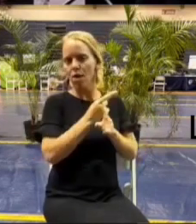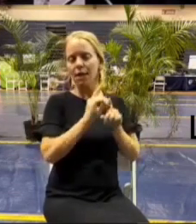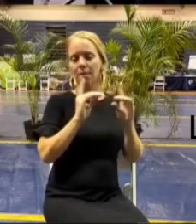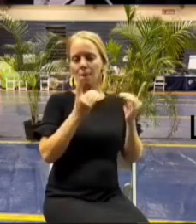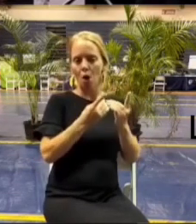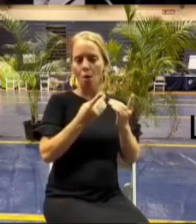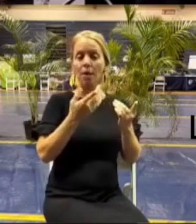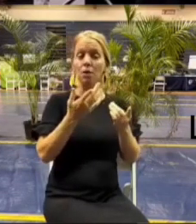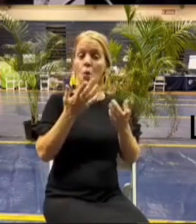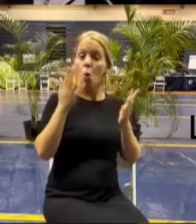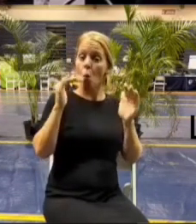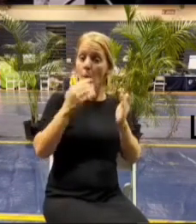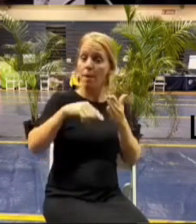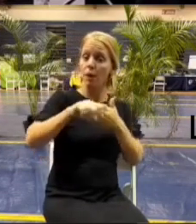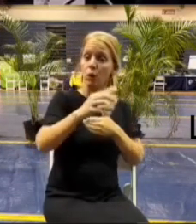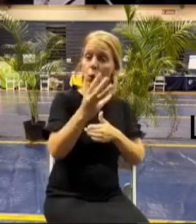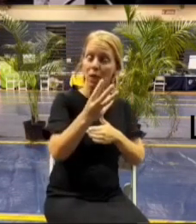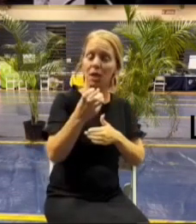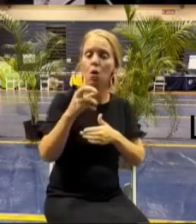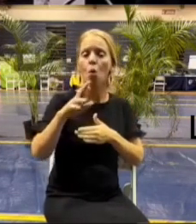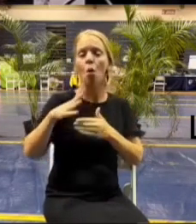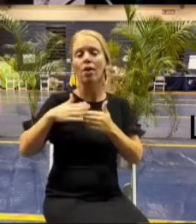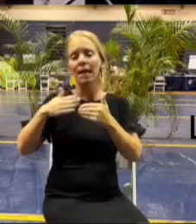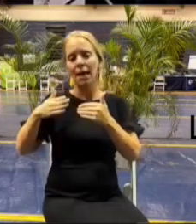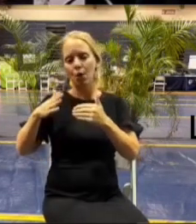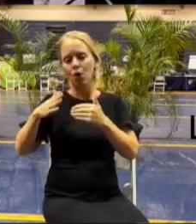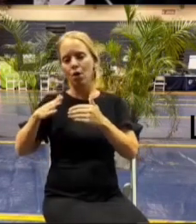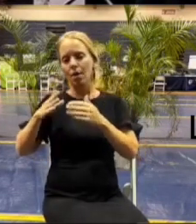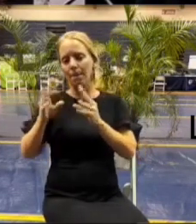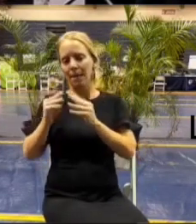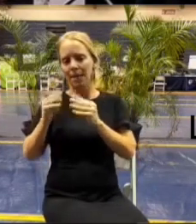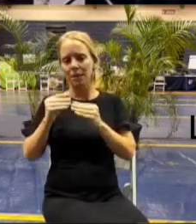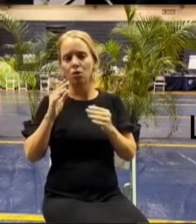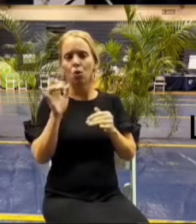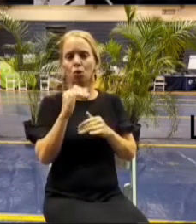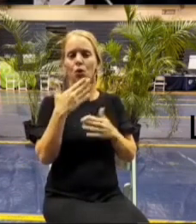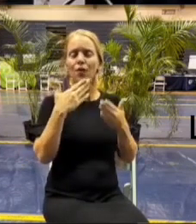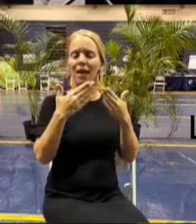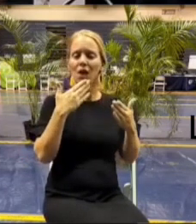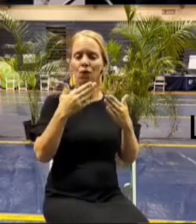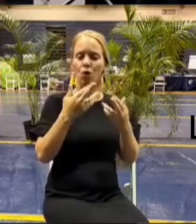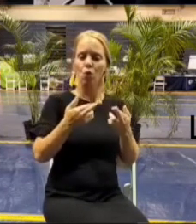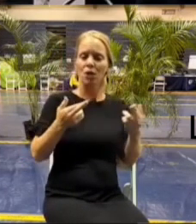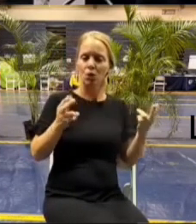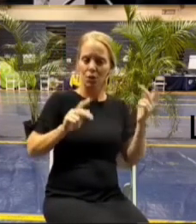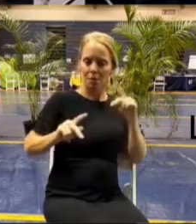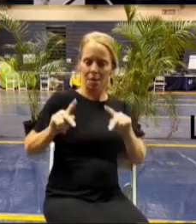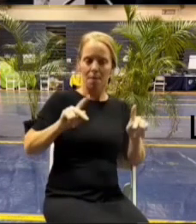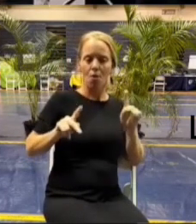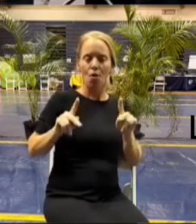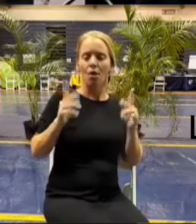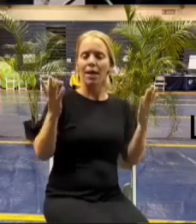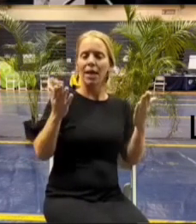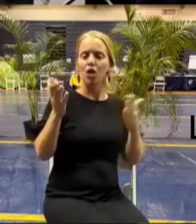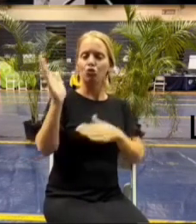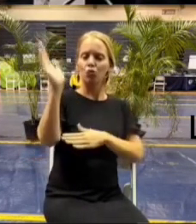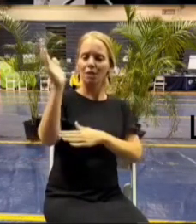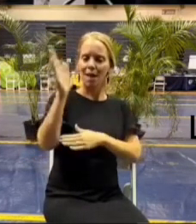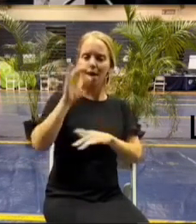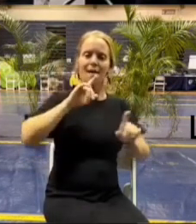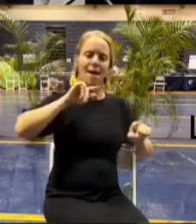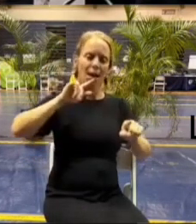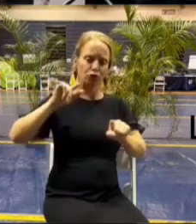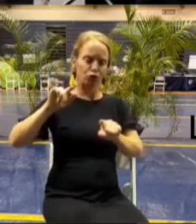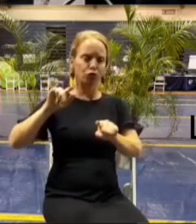and by the time we have the neighborhood meetings i just want to say thank you again to our resource people we're here to present and answer questions